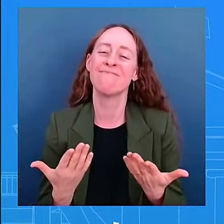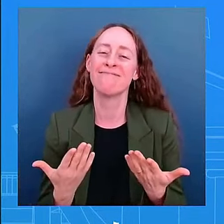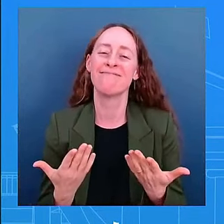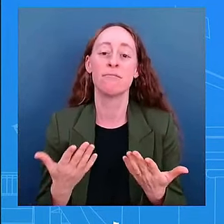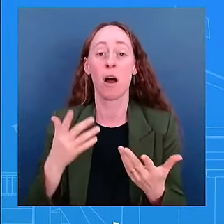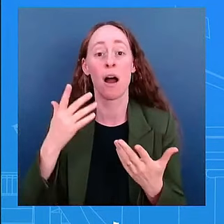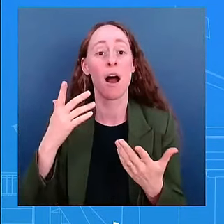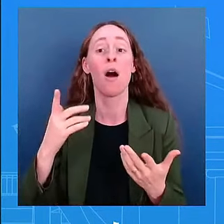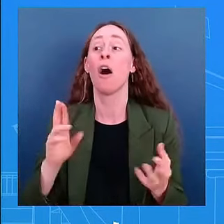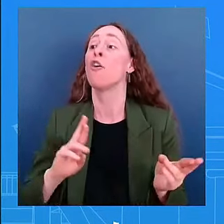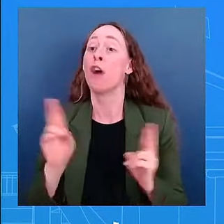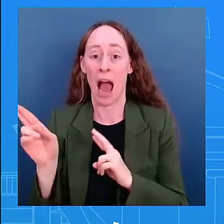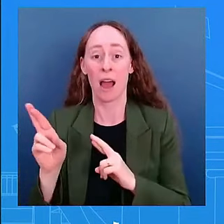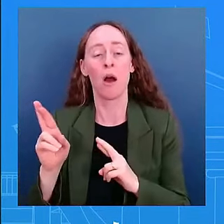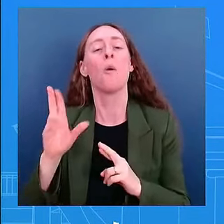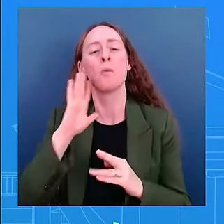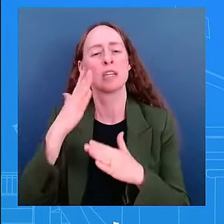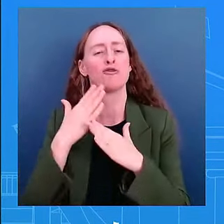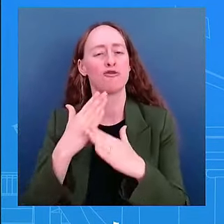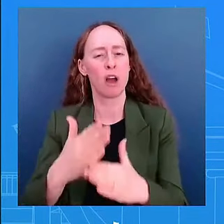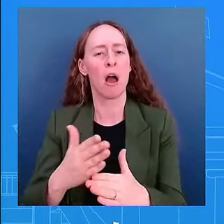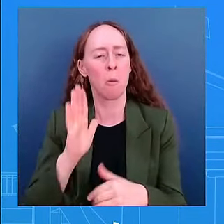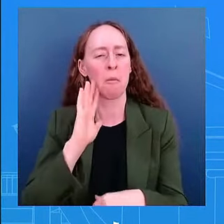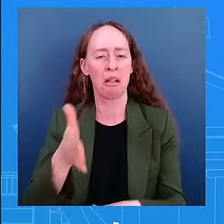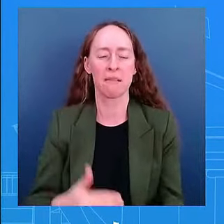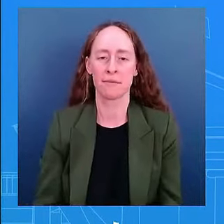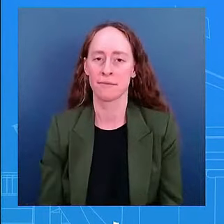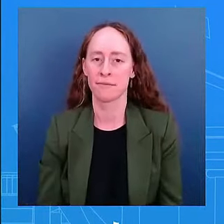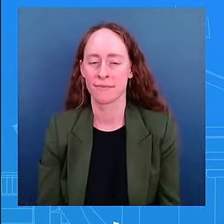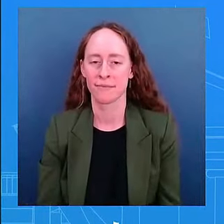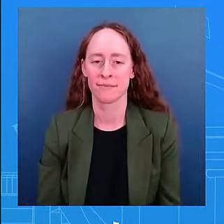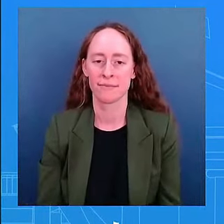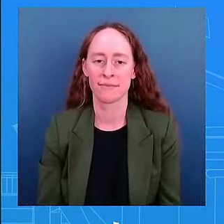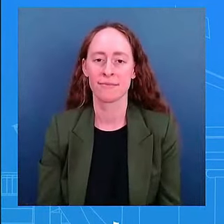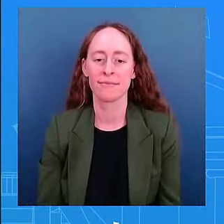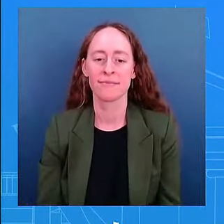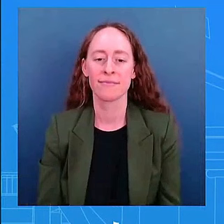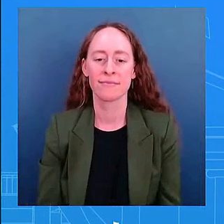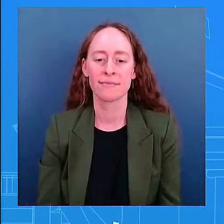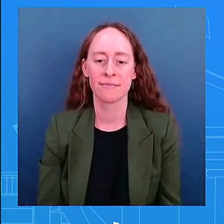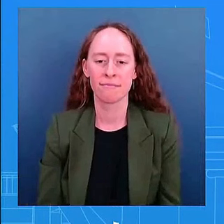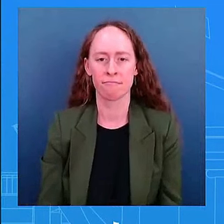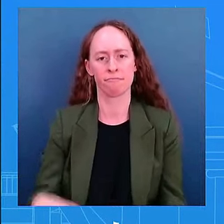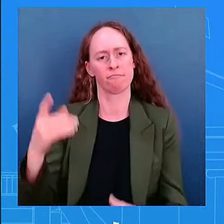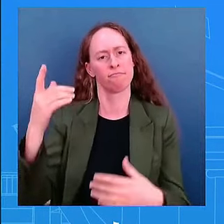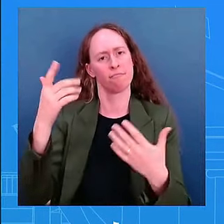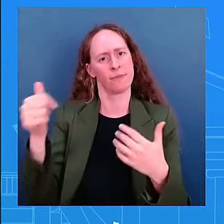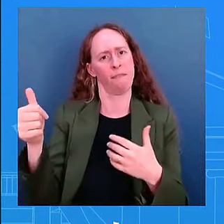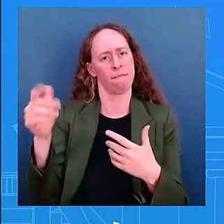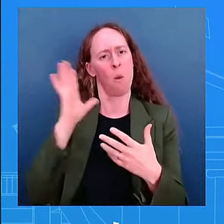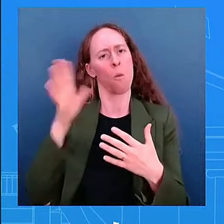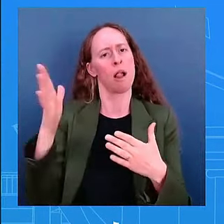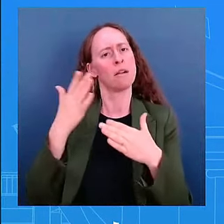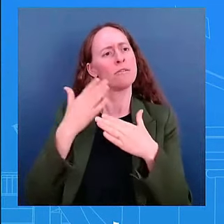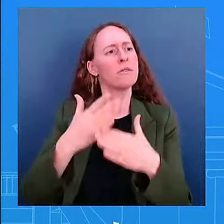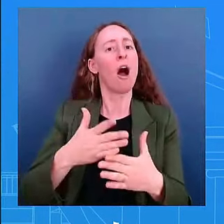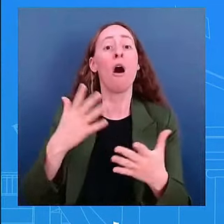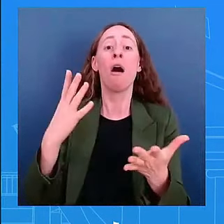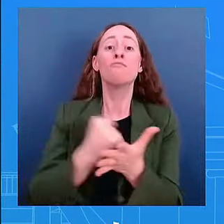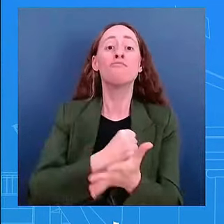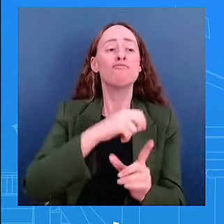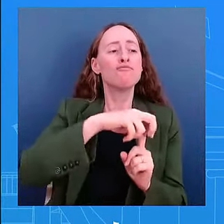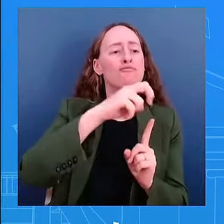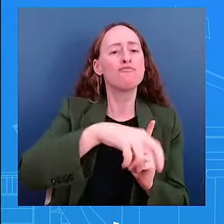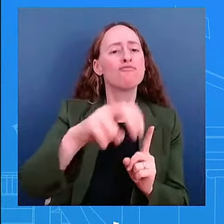of of um kelly o's question to me uh he certainly wants to get out there uh he wants to continue to uh to talk directly to the american